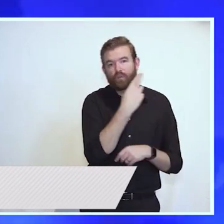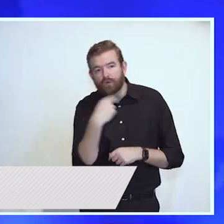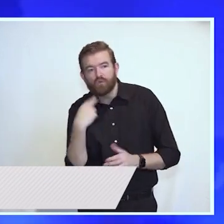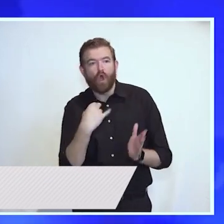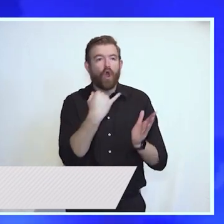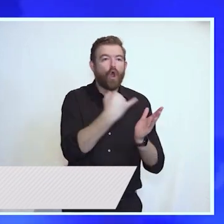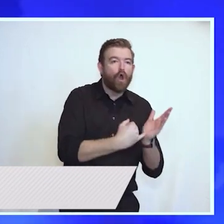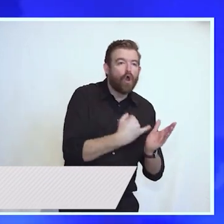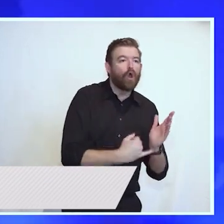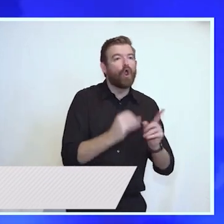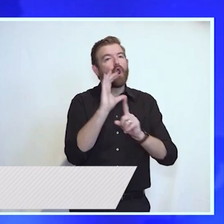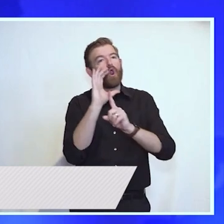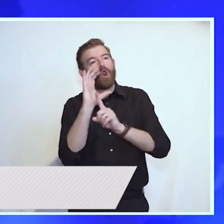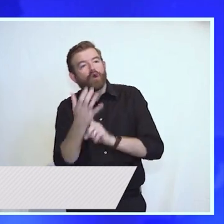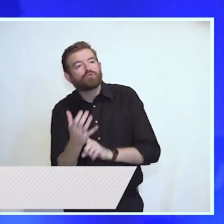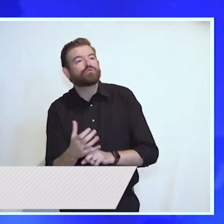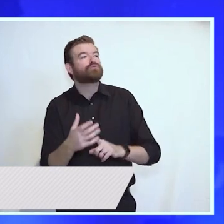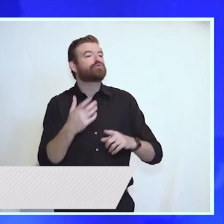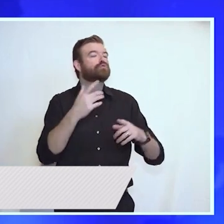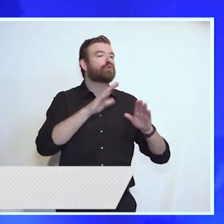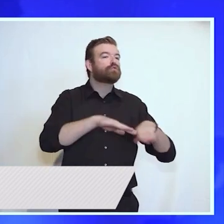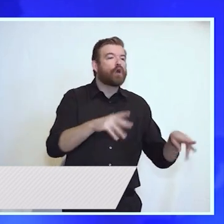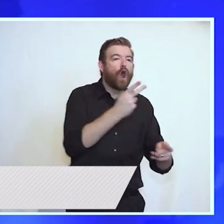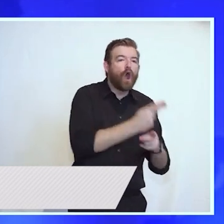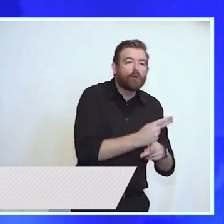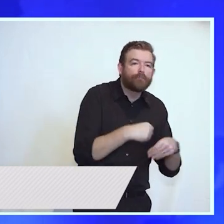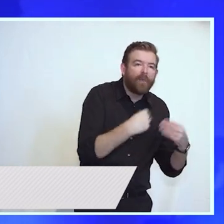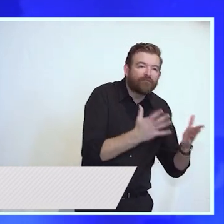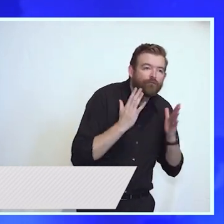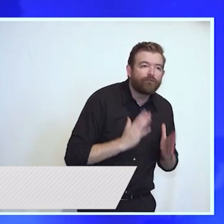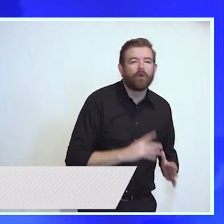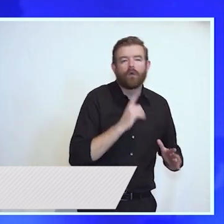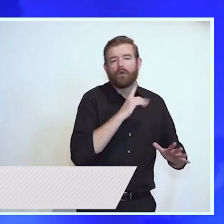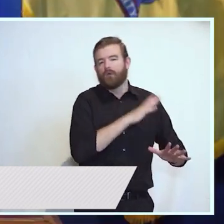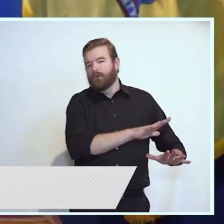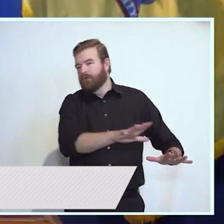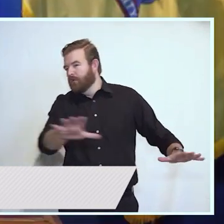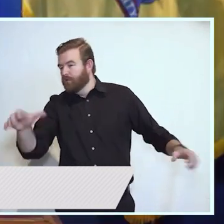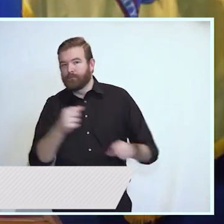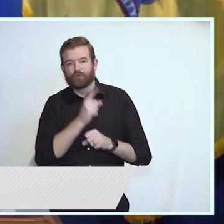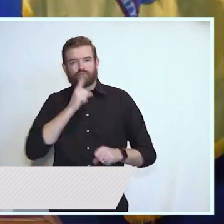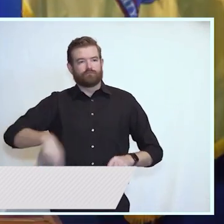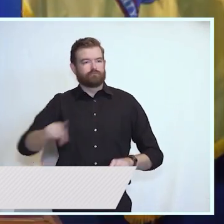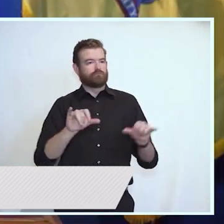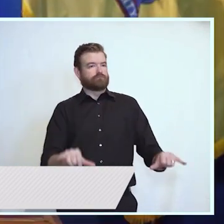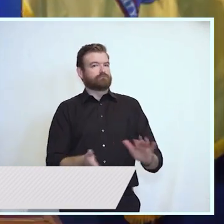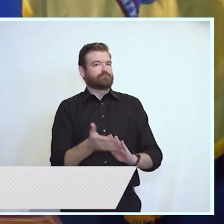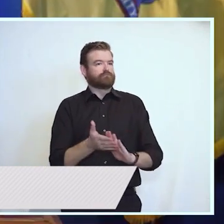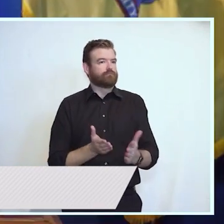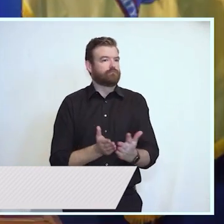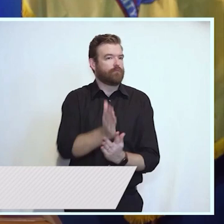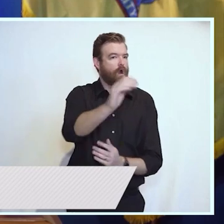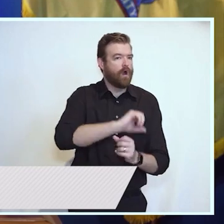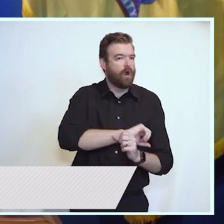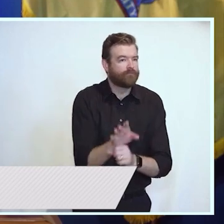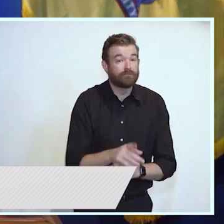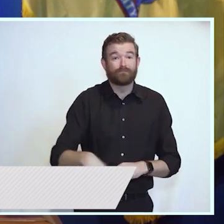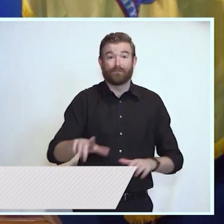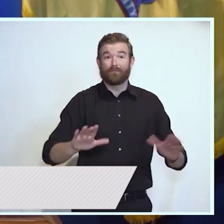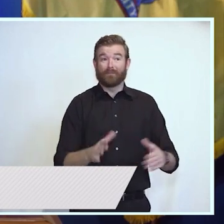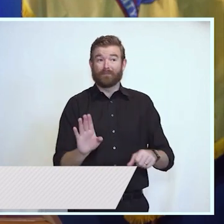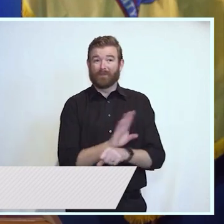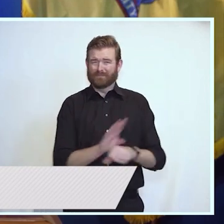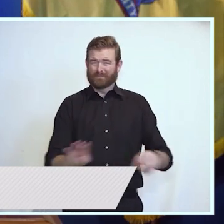more to ensure their survival through some very very dark times. Small businesses are the backbone of our economy